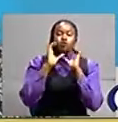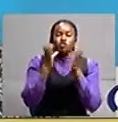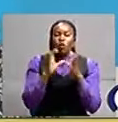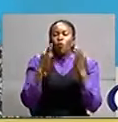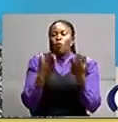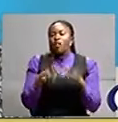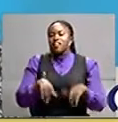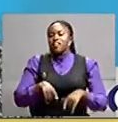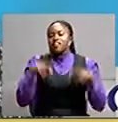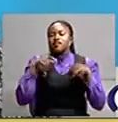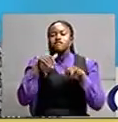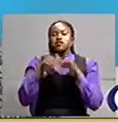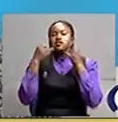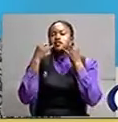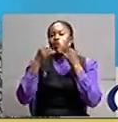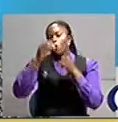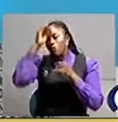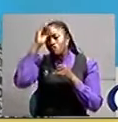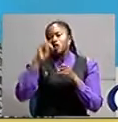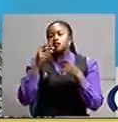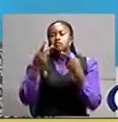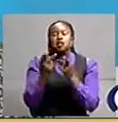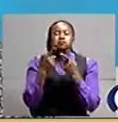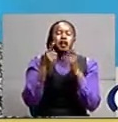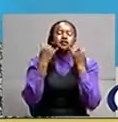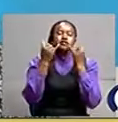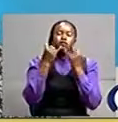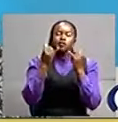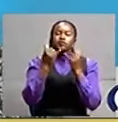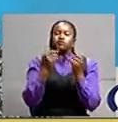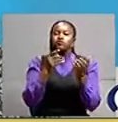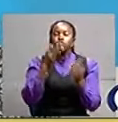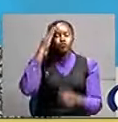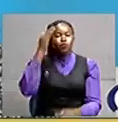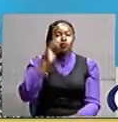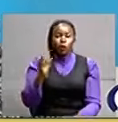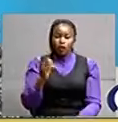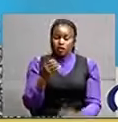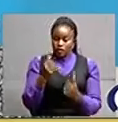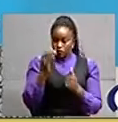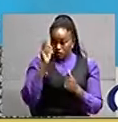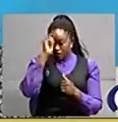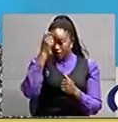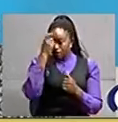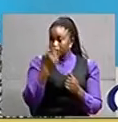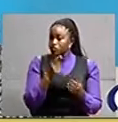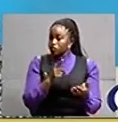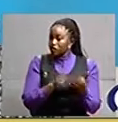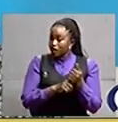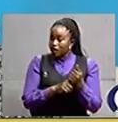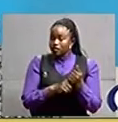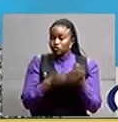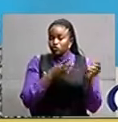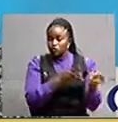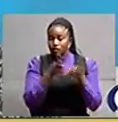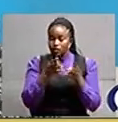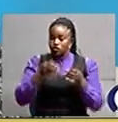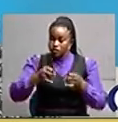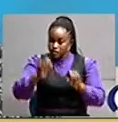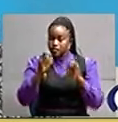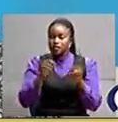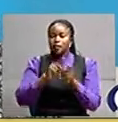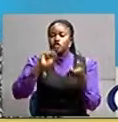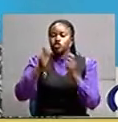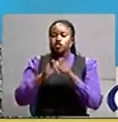information is not known. So for government to be able to come up with a strategy to implement and make a difference in lives of